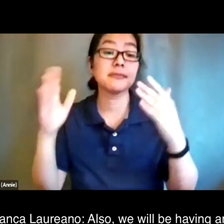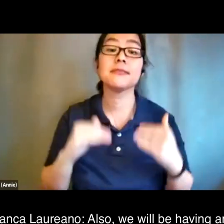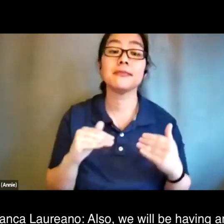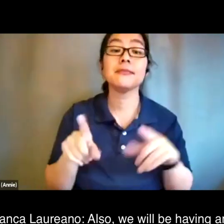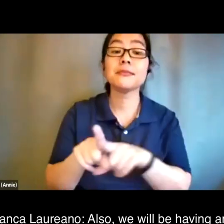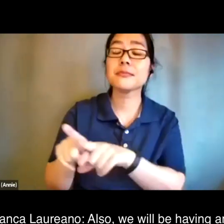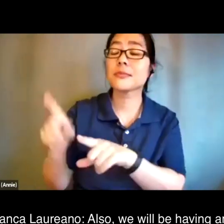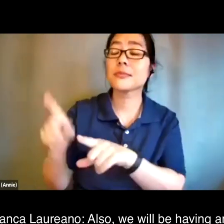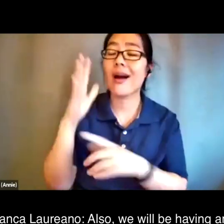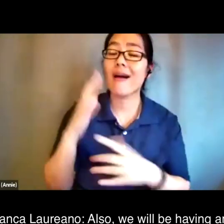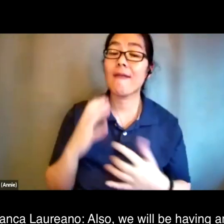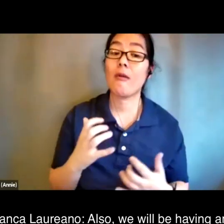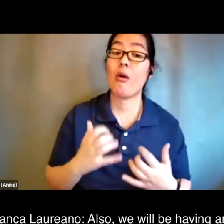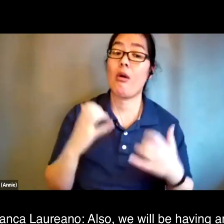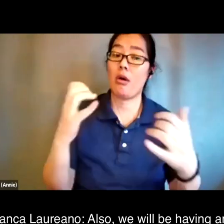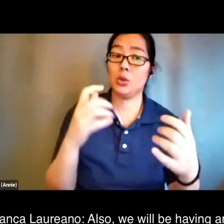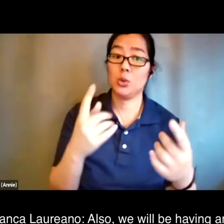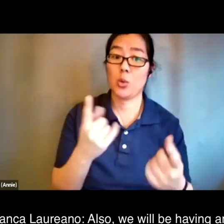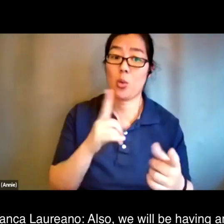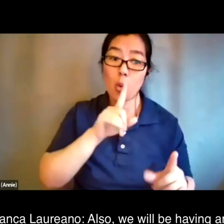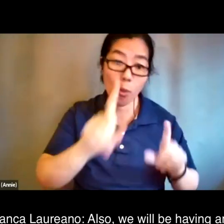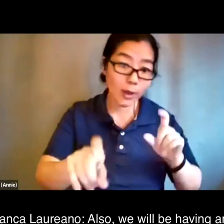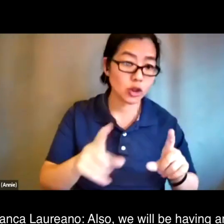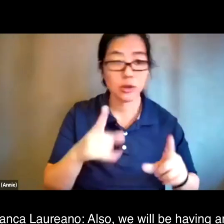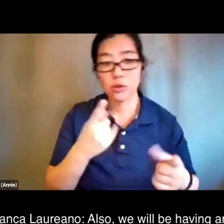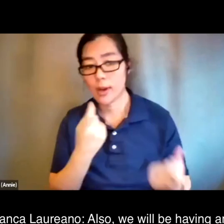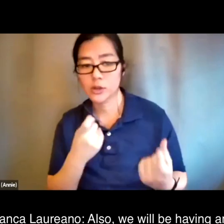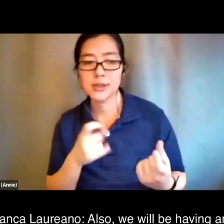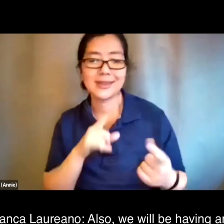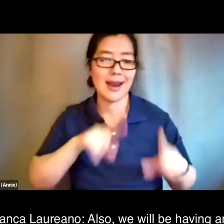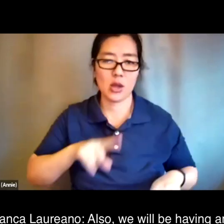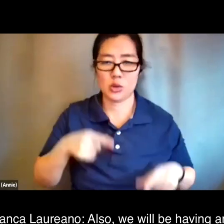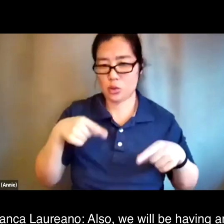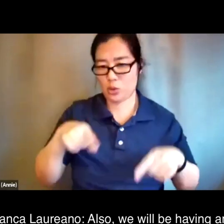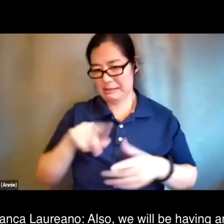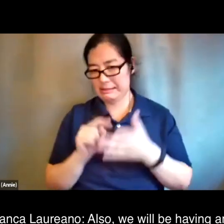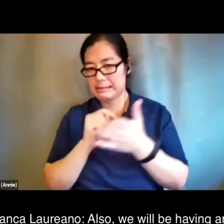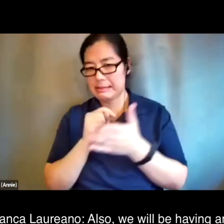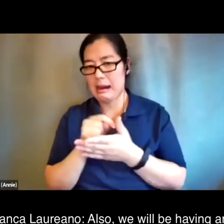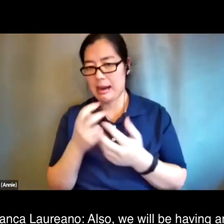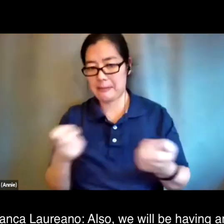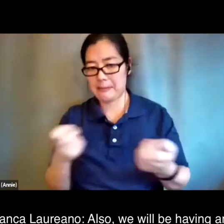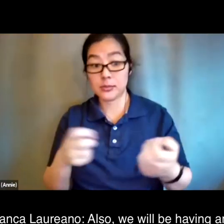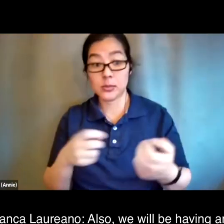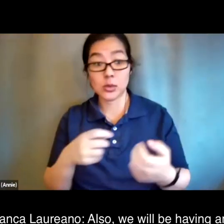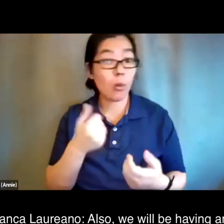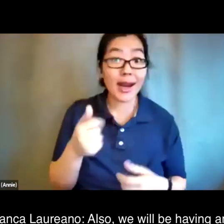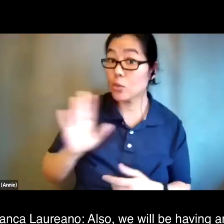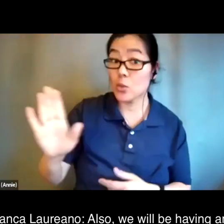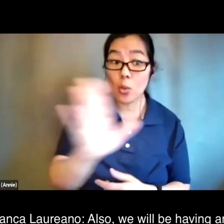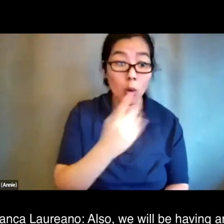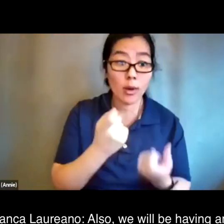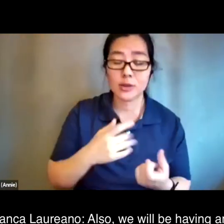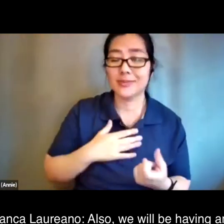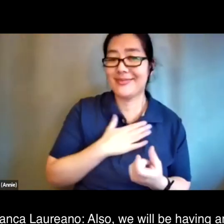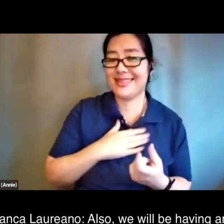be having an audience question and answer period so if you have any questions please put them